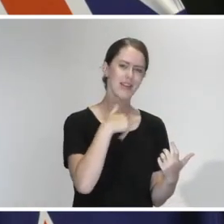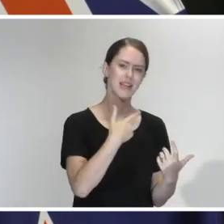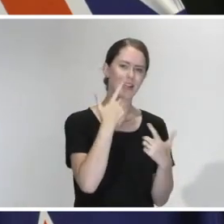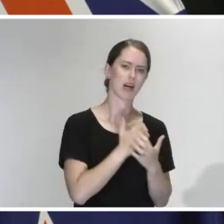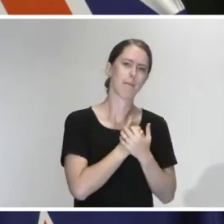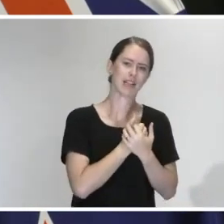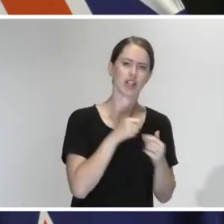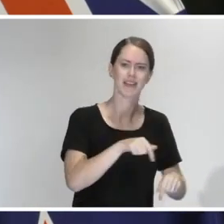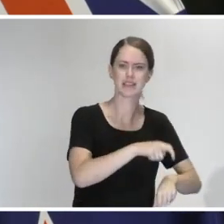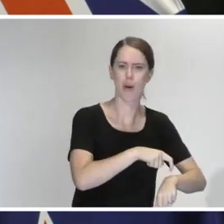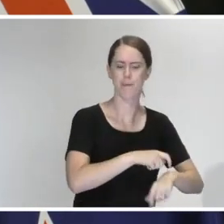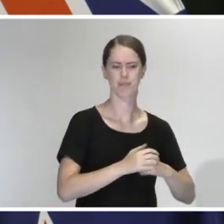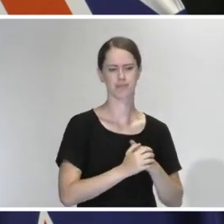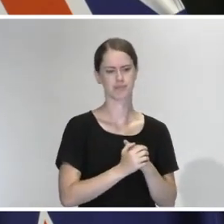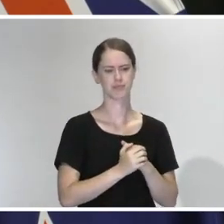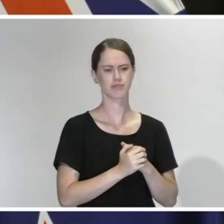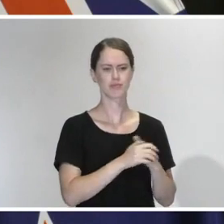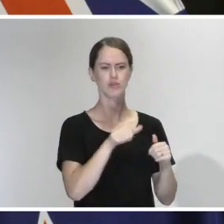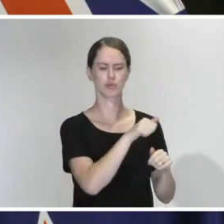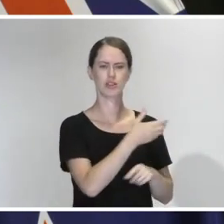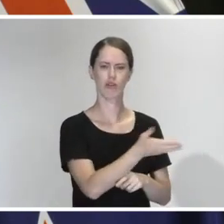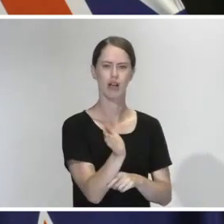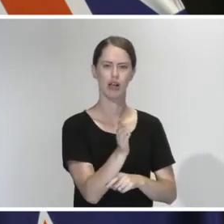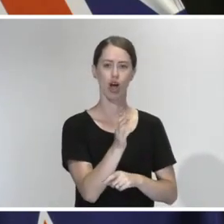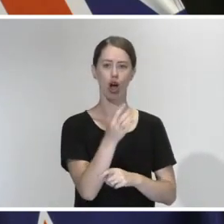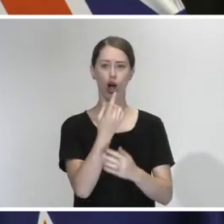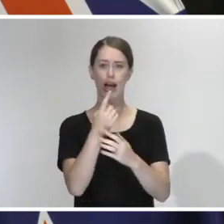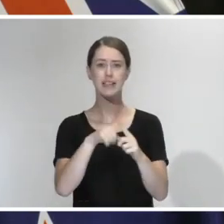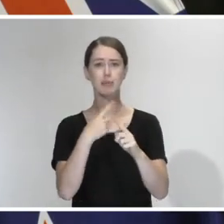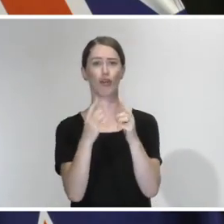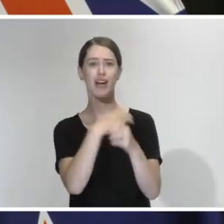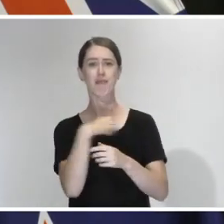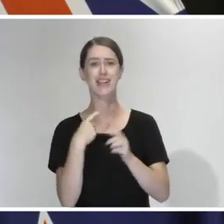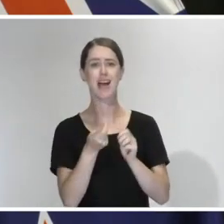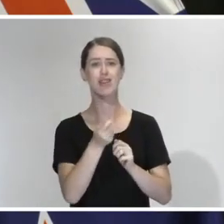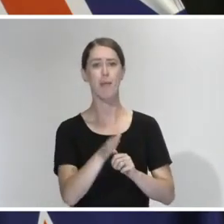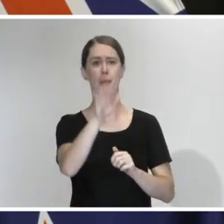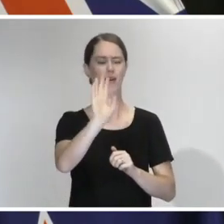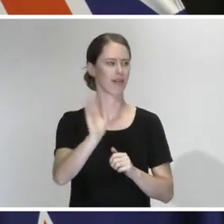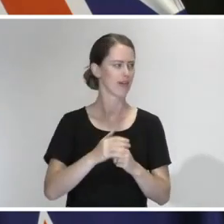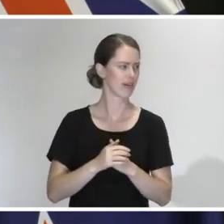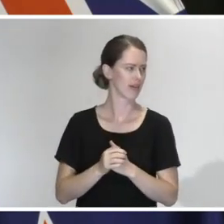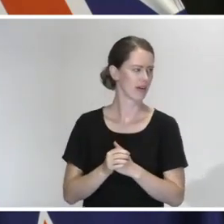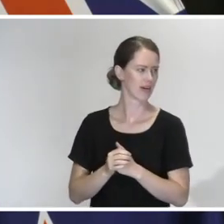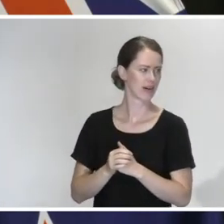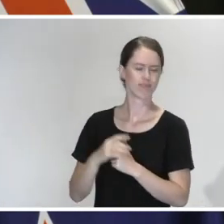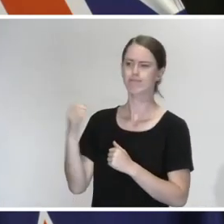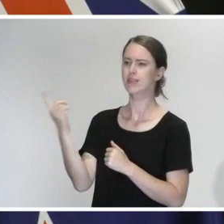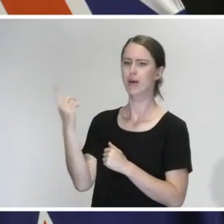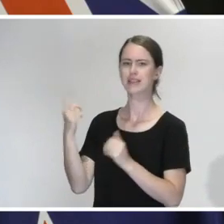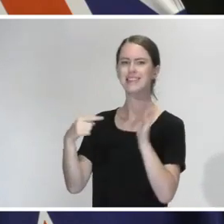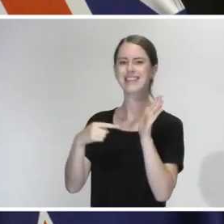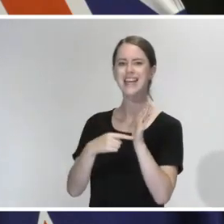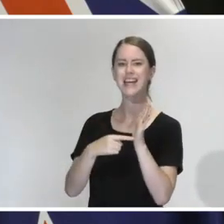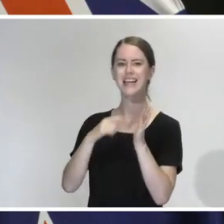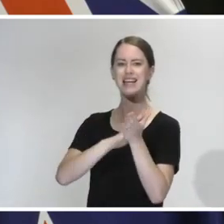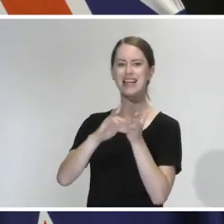And I would provide that view generally. No exceptions for the government on that. World Defence in Thames Coromandel has said that there